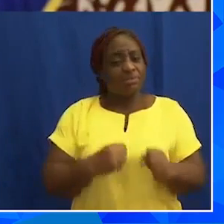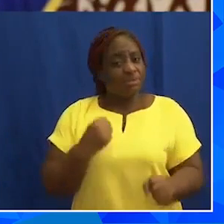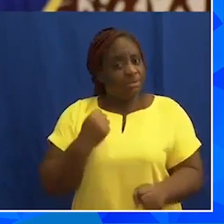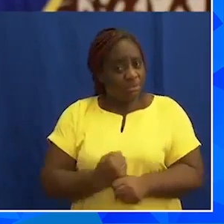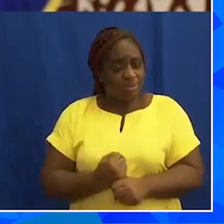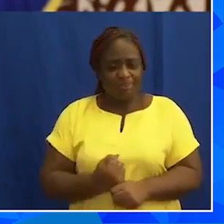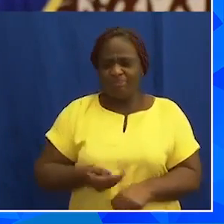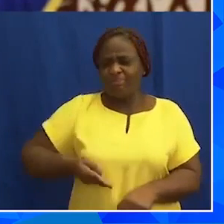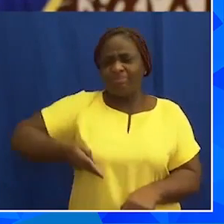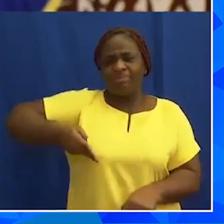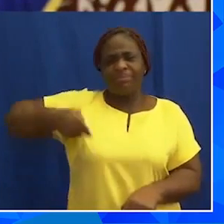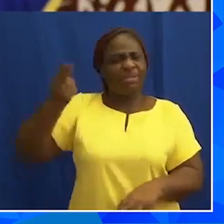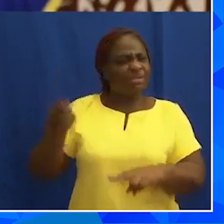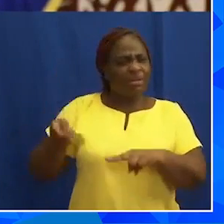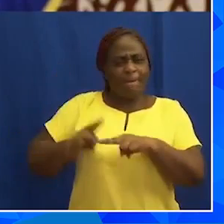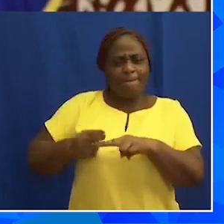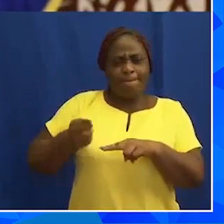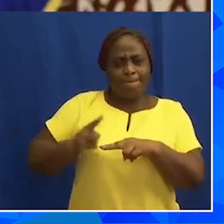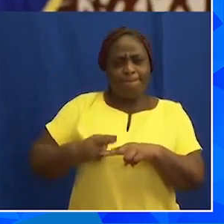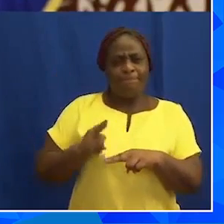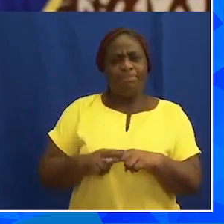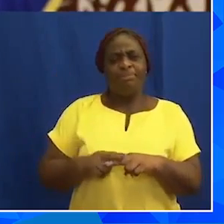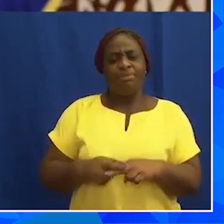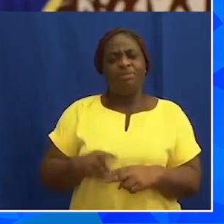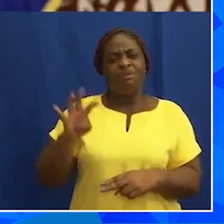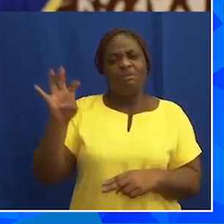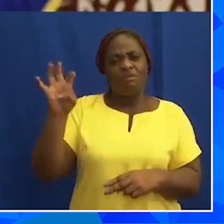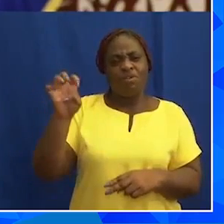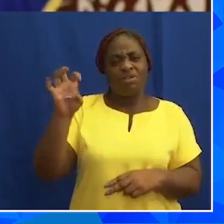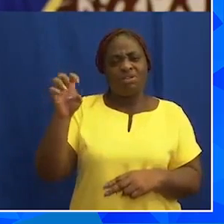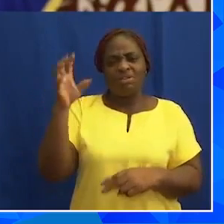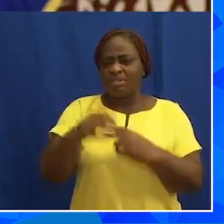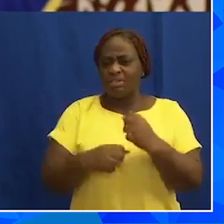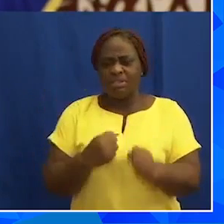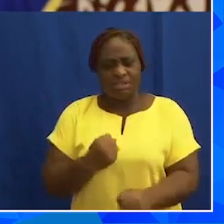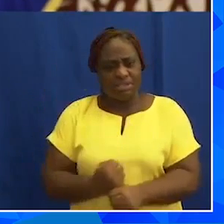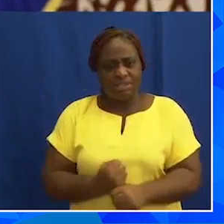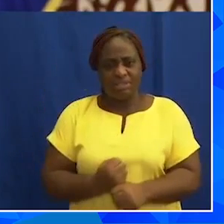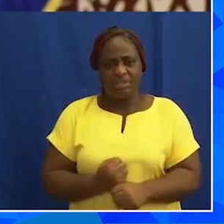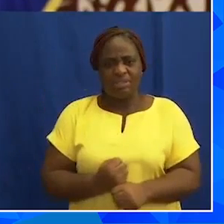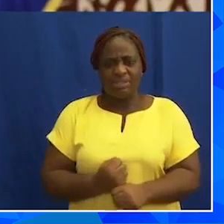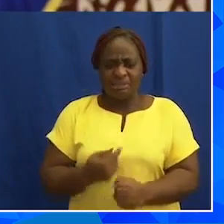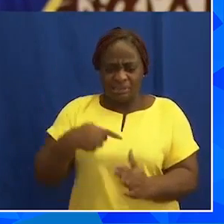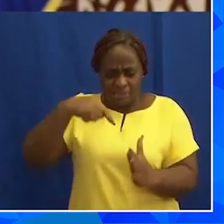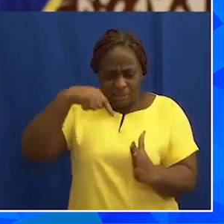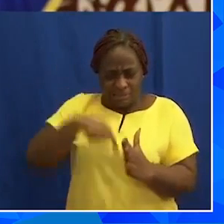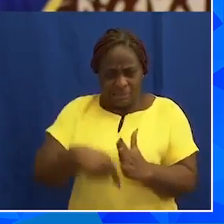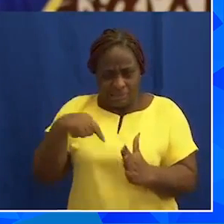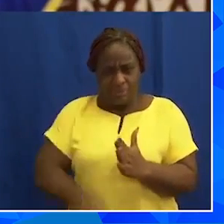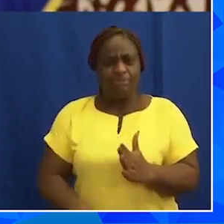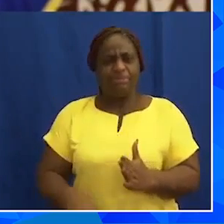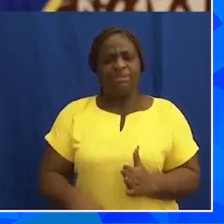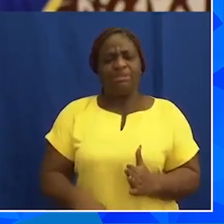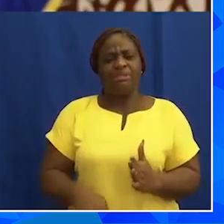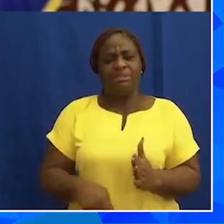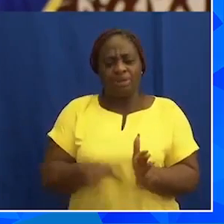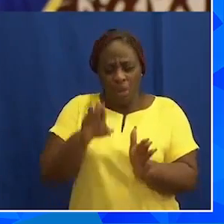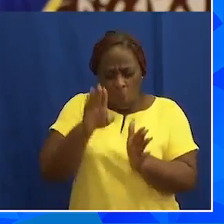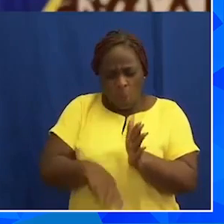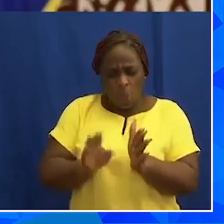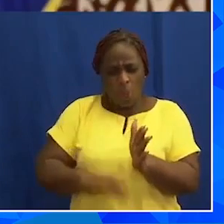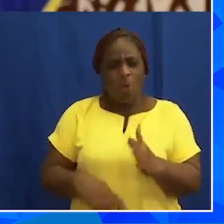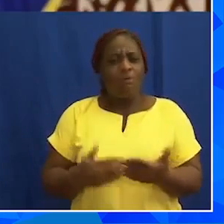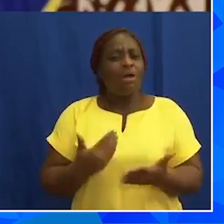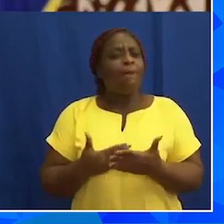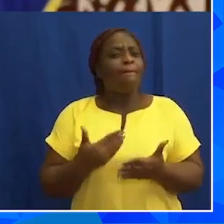the highest rise in inflation for 40 years, the steepest depreciation in their currencies